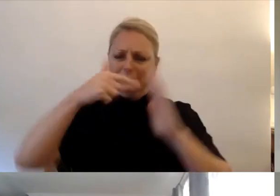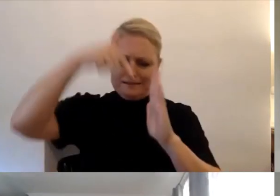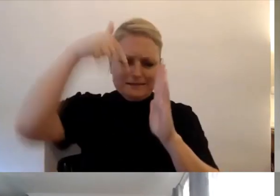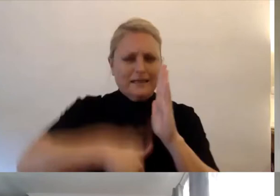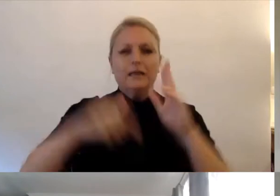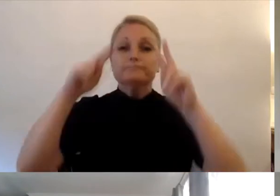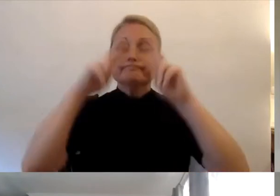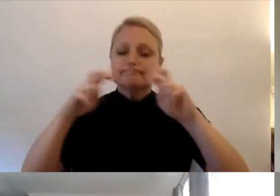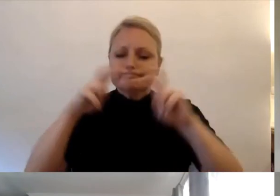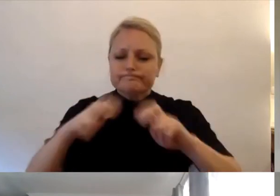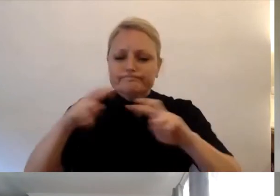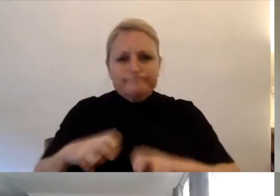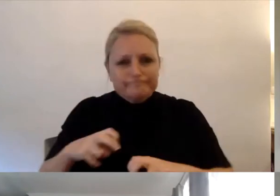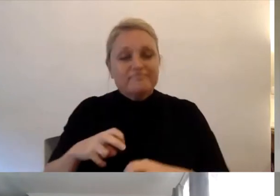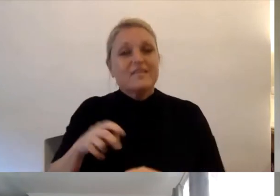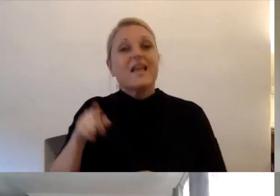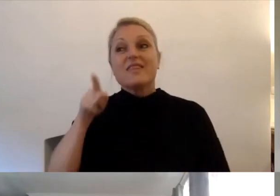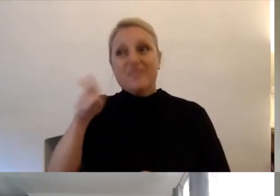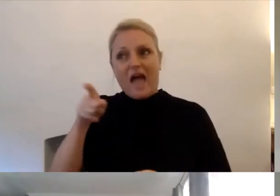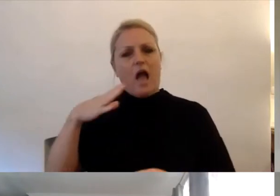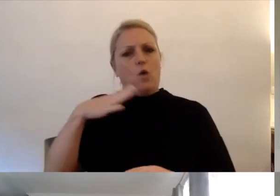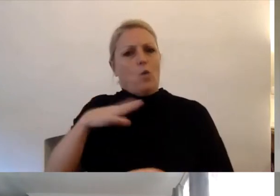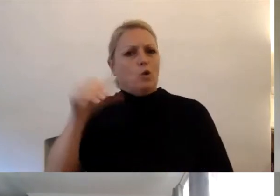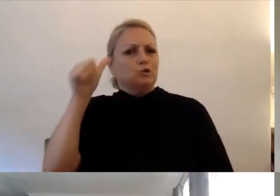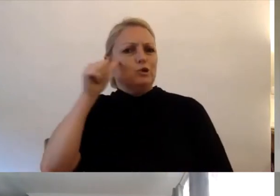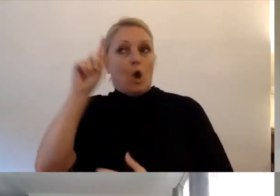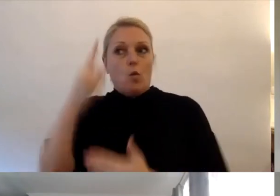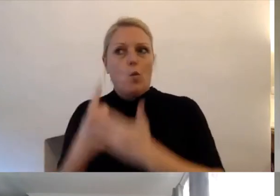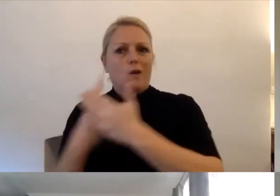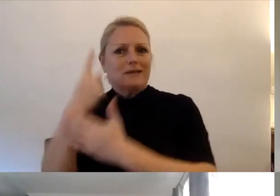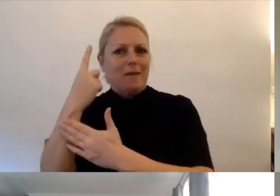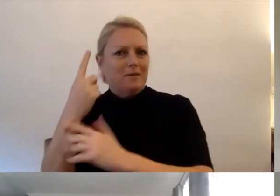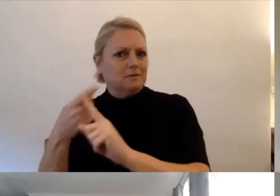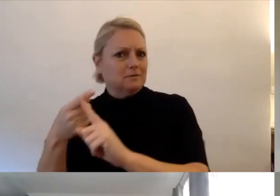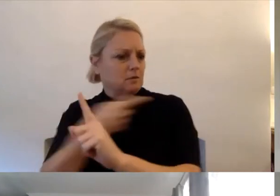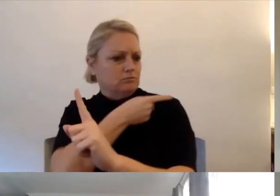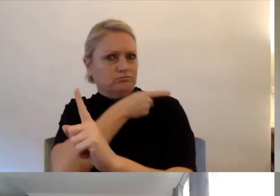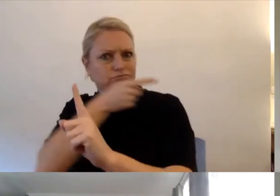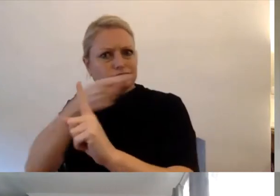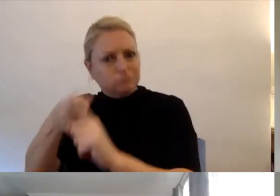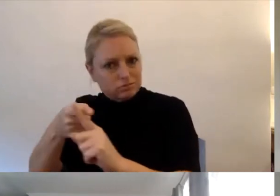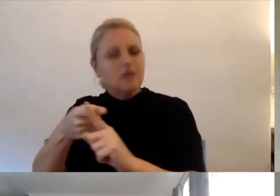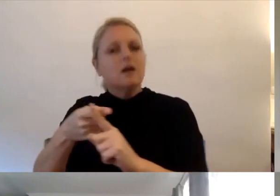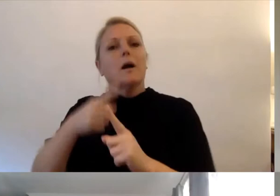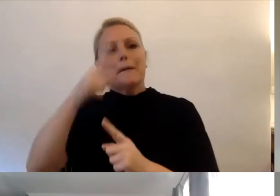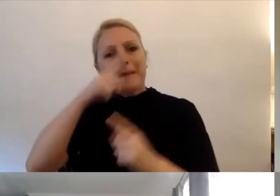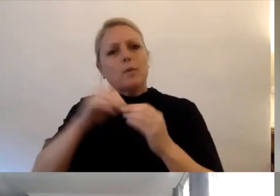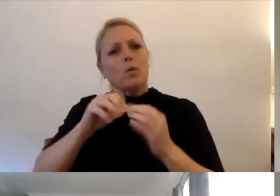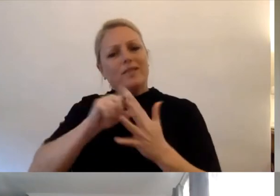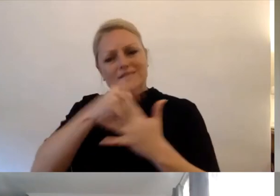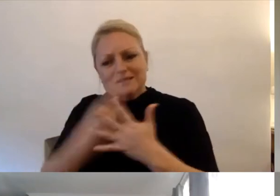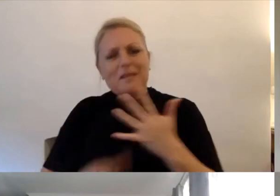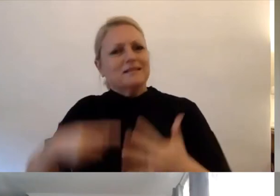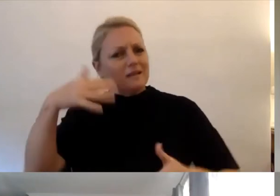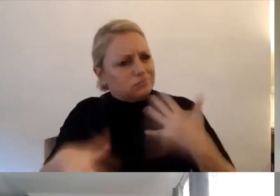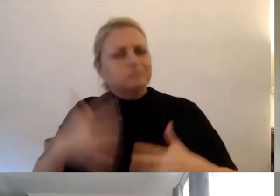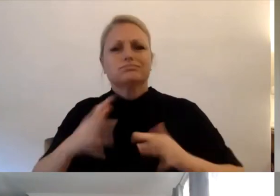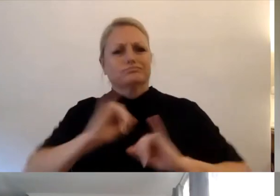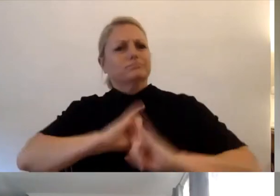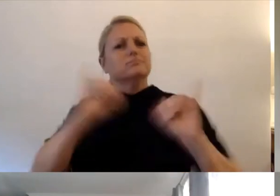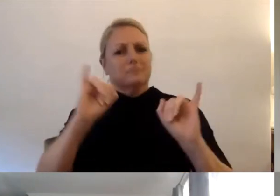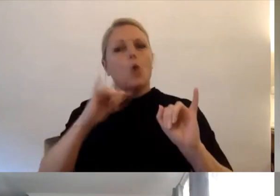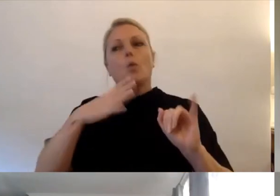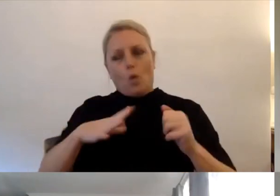about what has happened for people with disability in order to forge a better future that protects and champions disability rights.